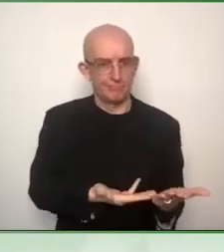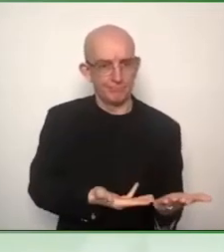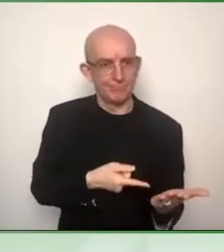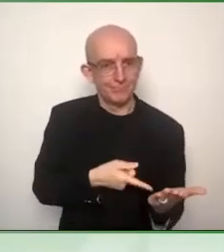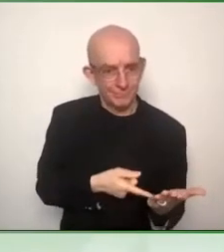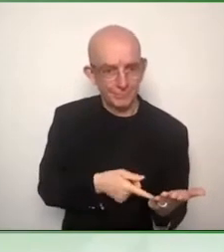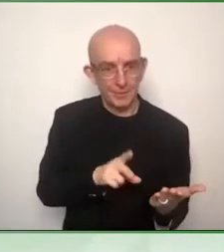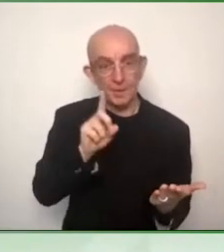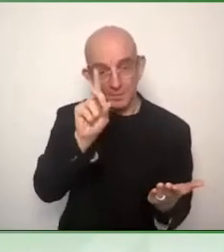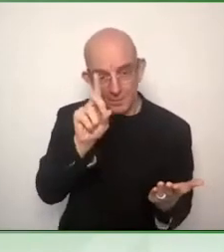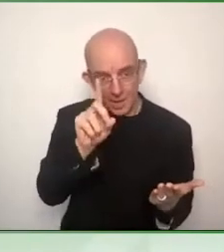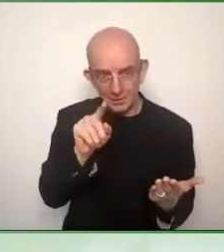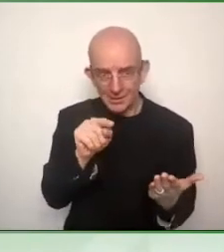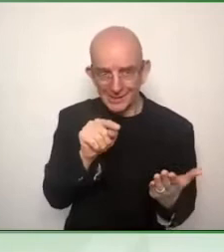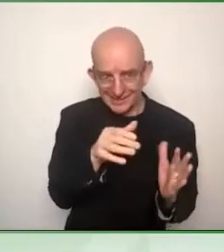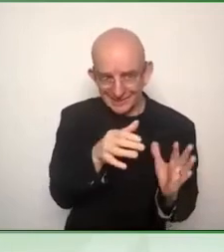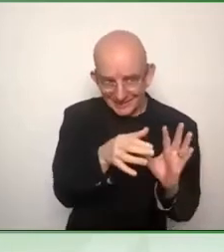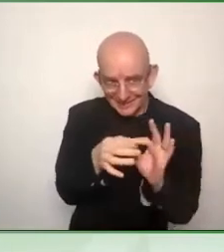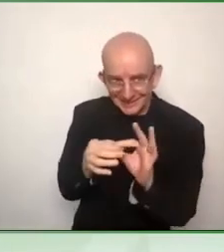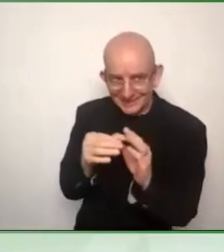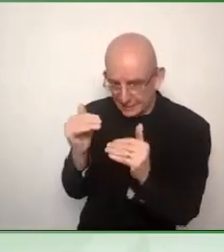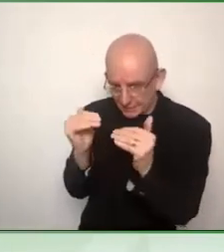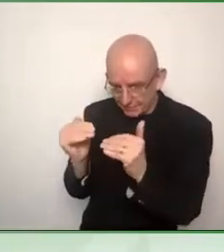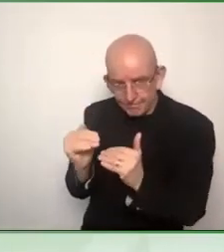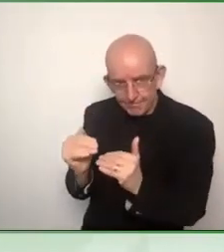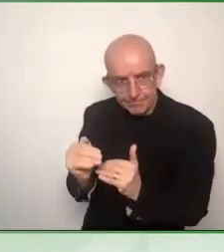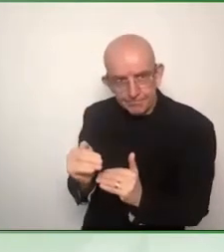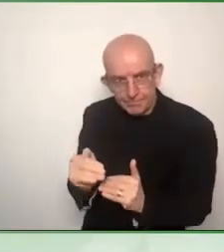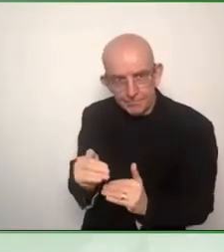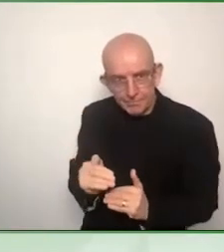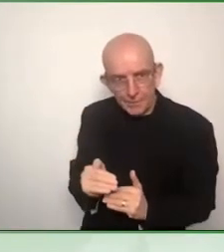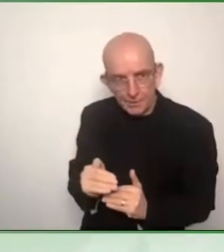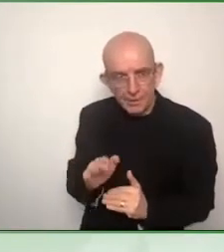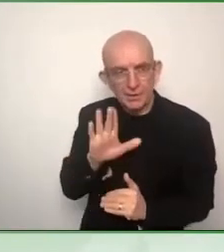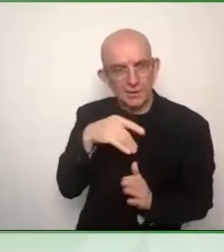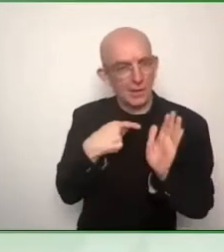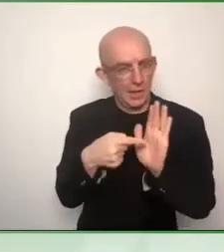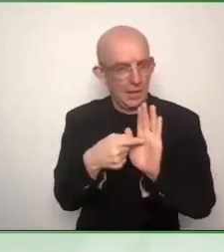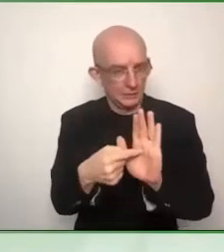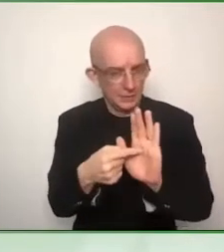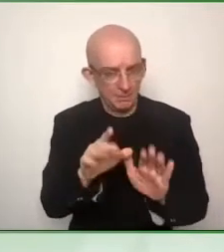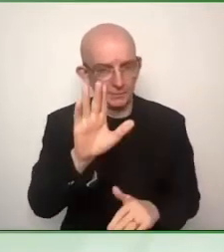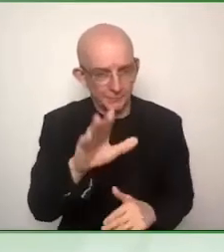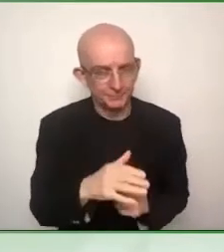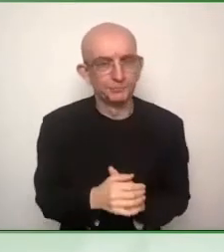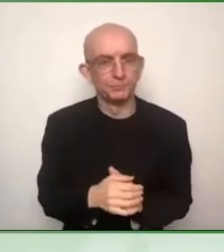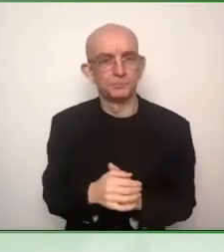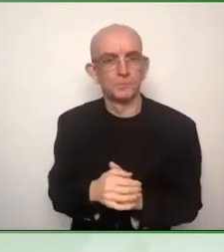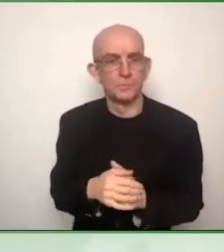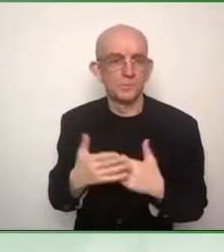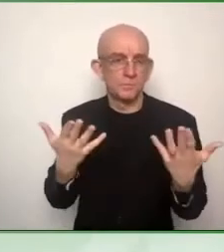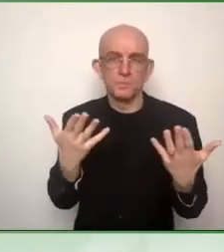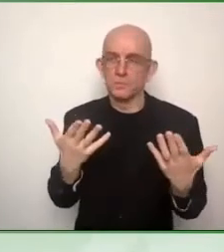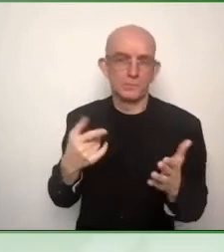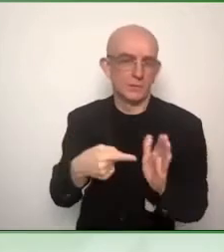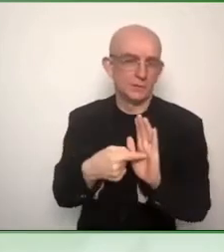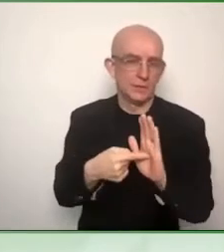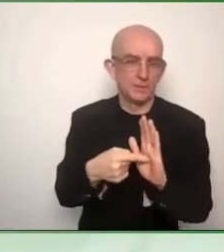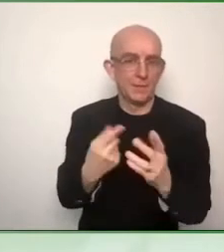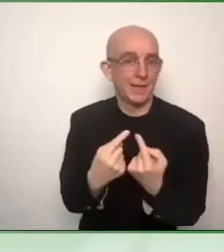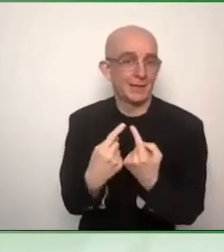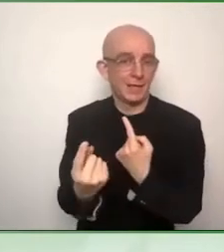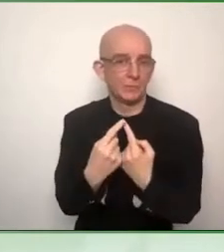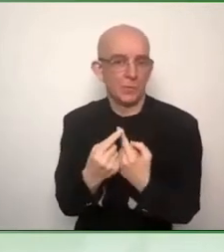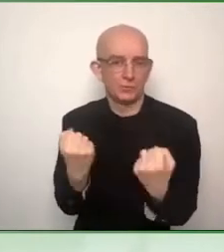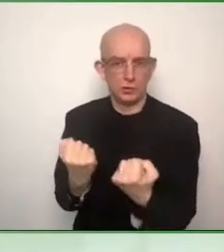of information, on the websites, on the self-service terminals that are used to checking or ticketing